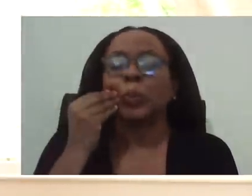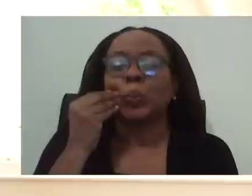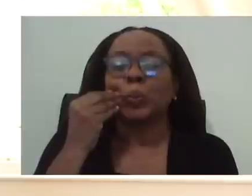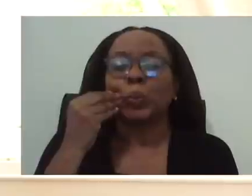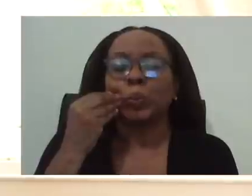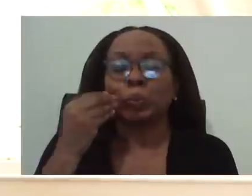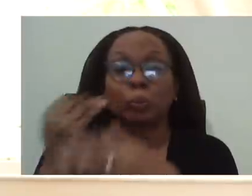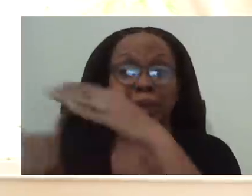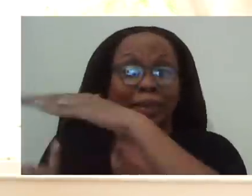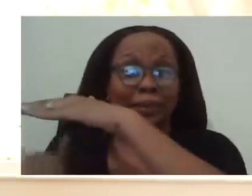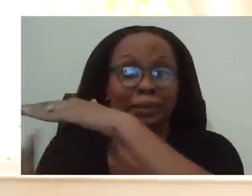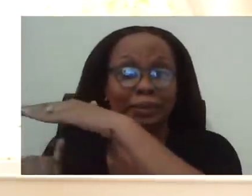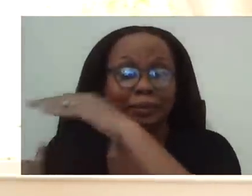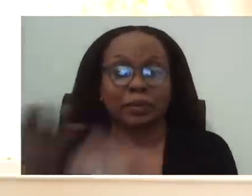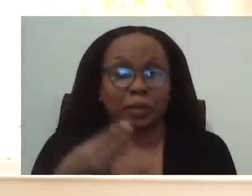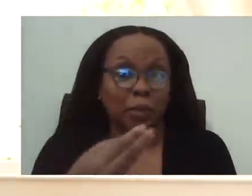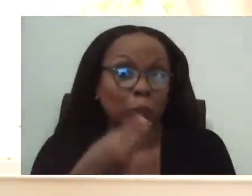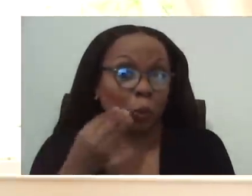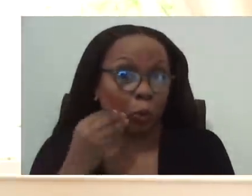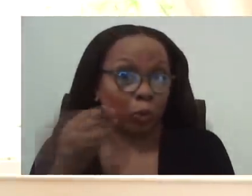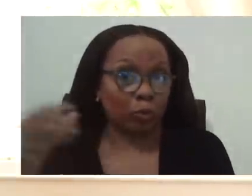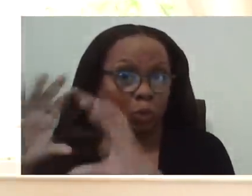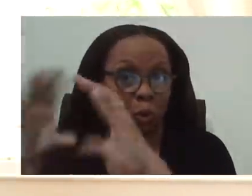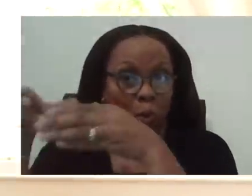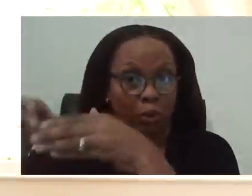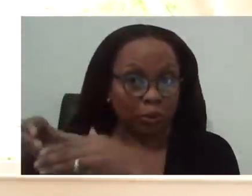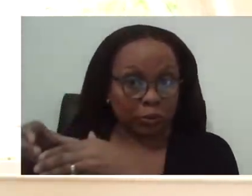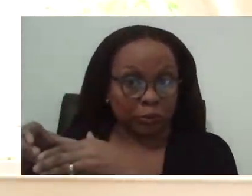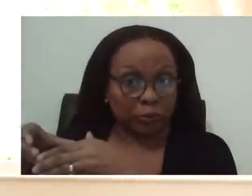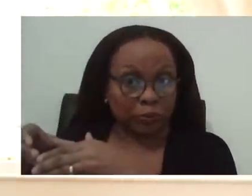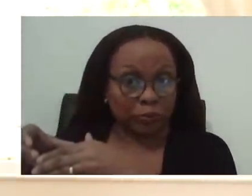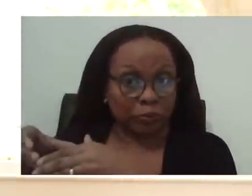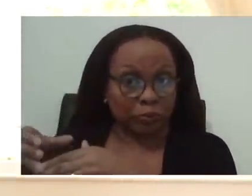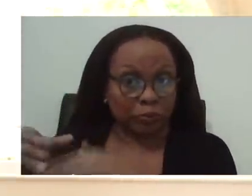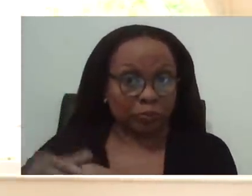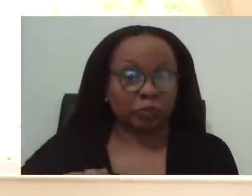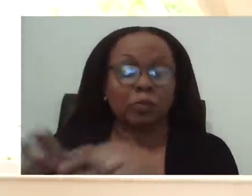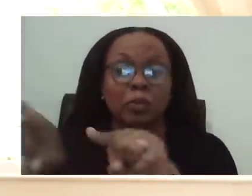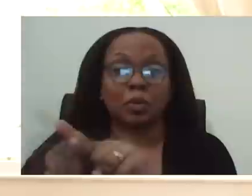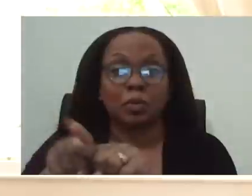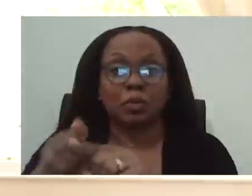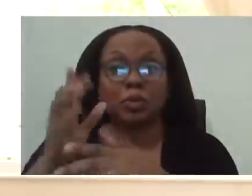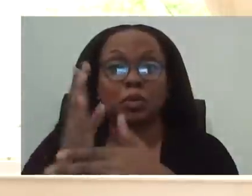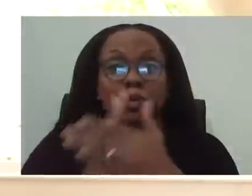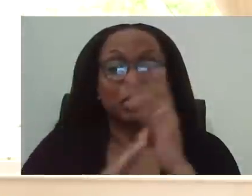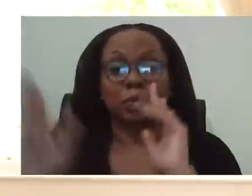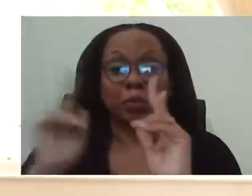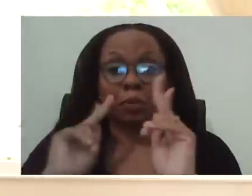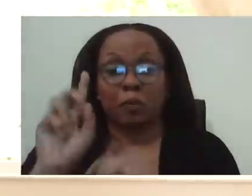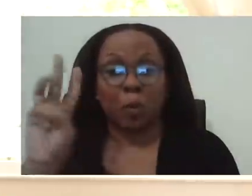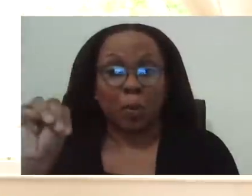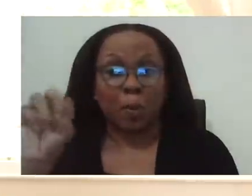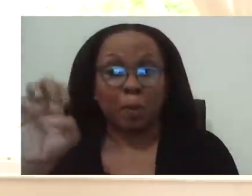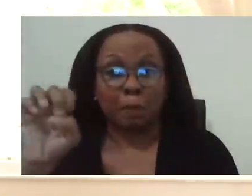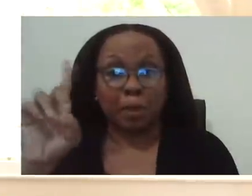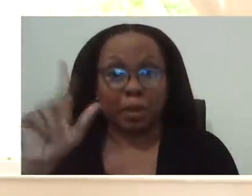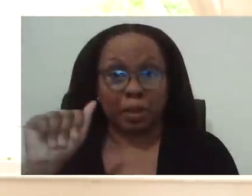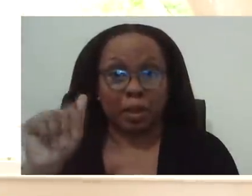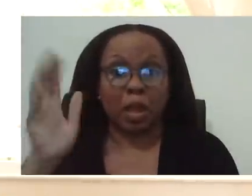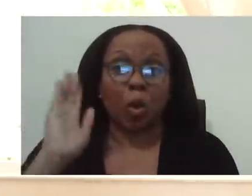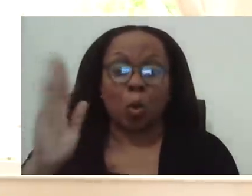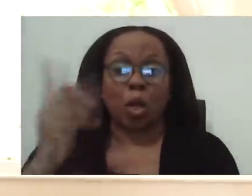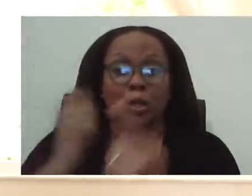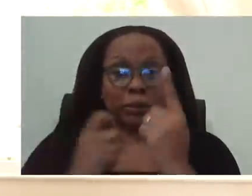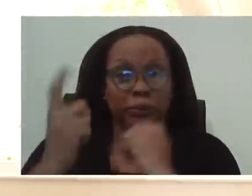We also have, to quiz them, some members of the press. Now, we're going to start off with Dr.